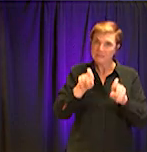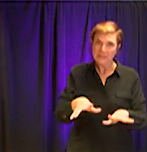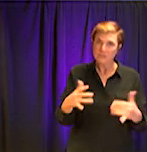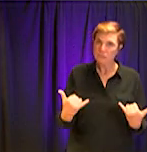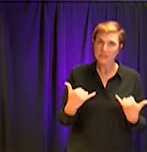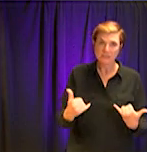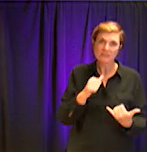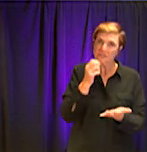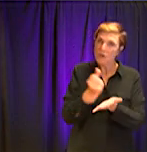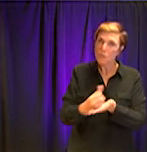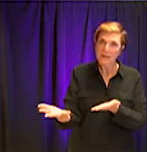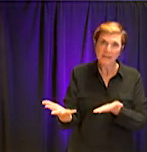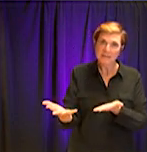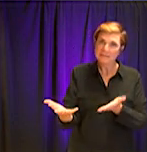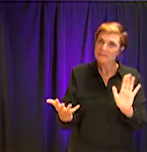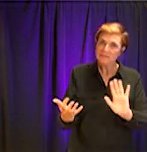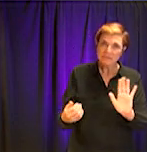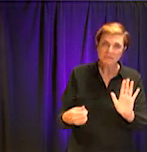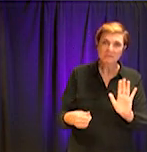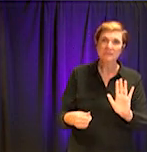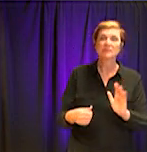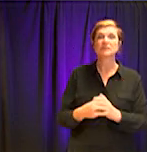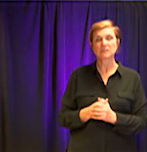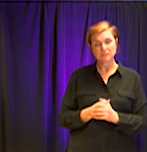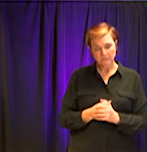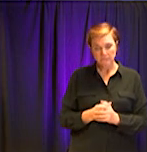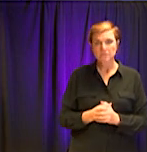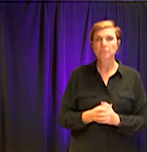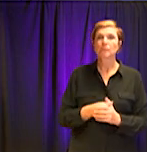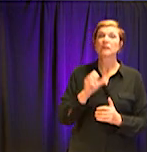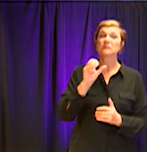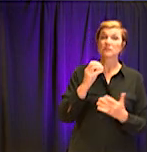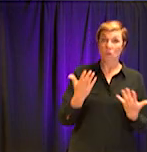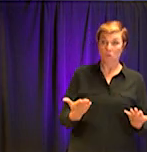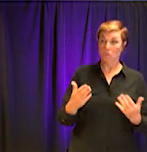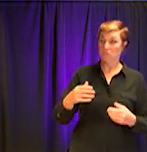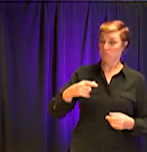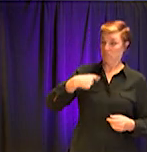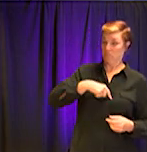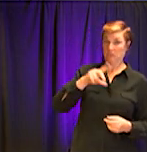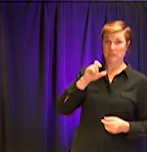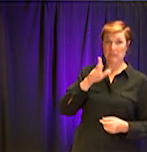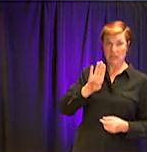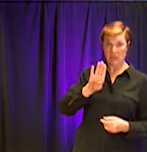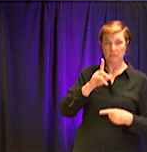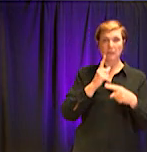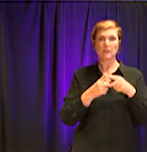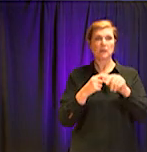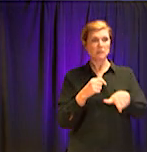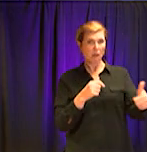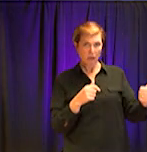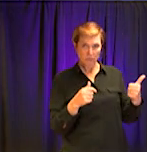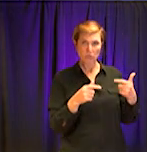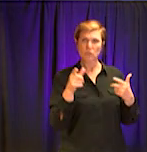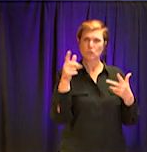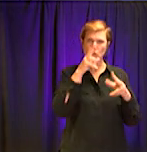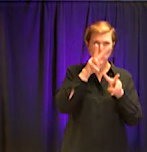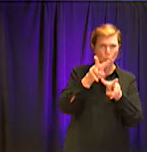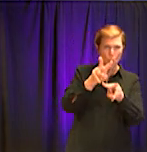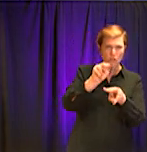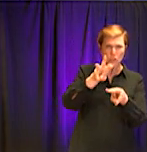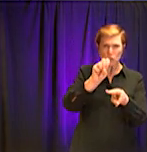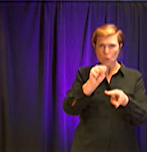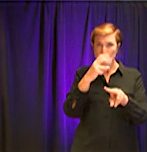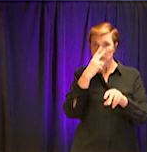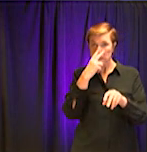looking for the messaging from public health and from, from this government and from, um, and from other, uh, reliable sources about, uh, when that testing